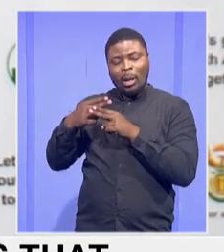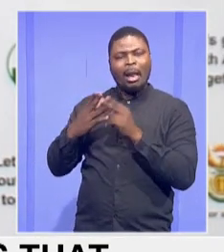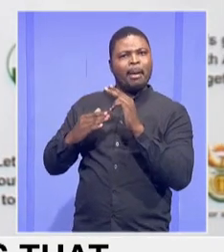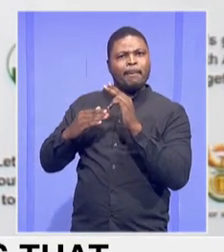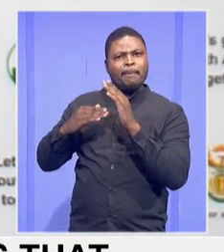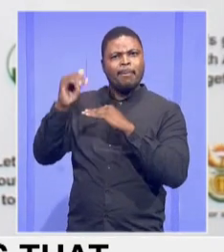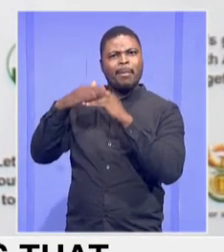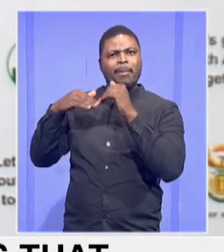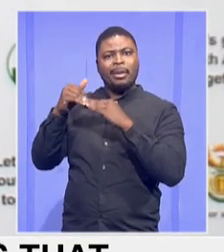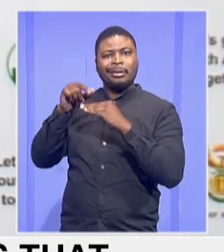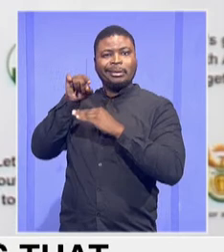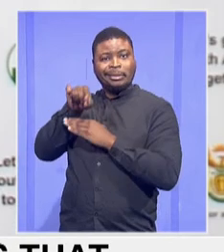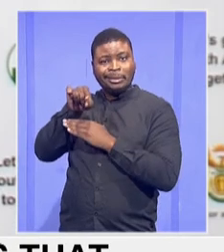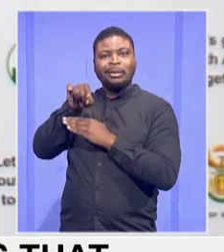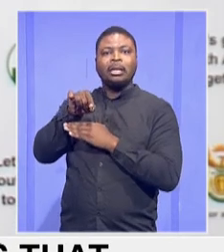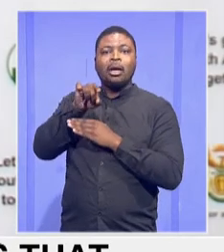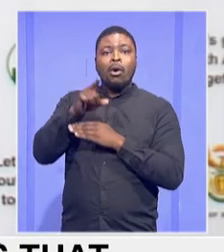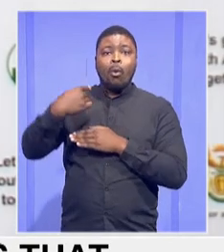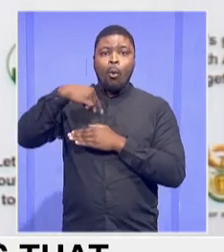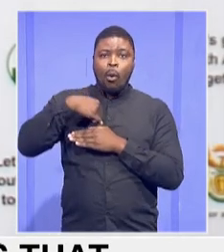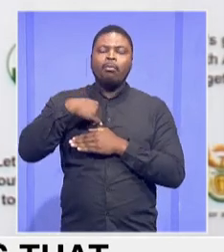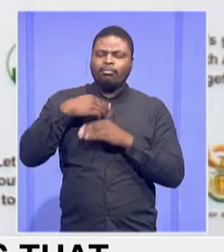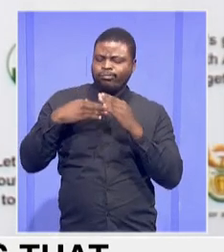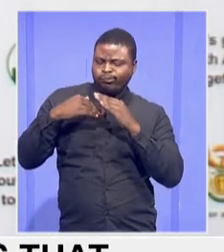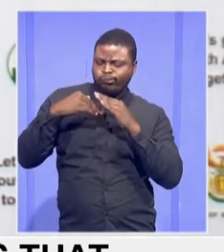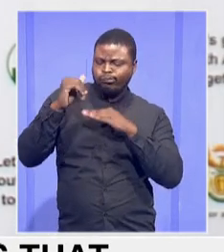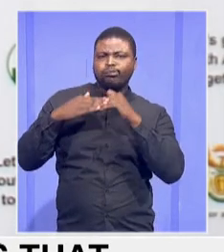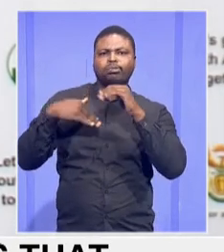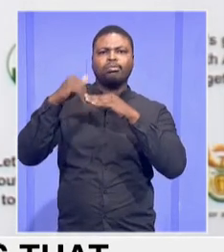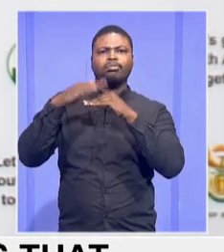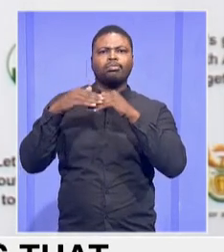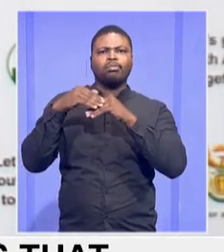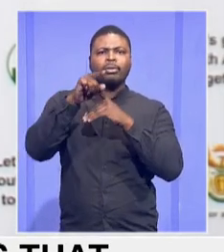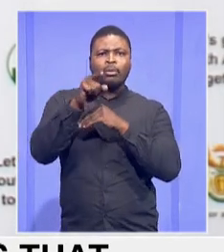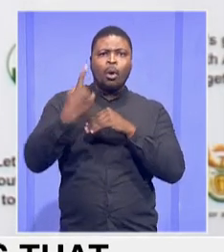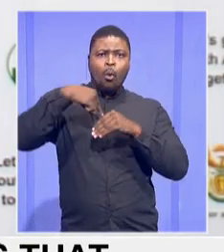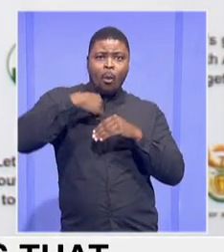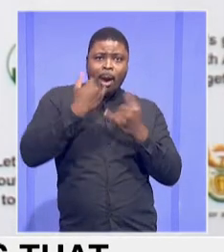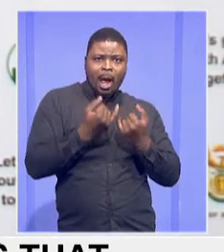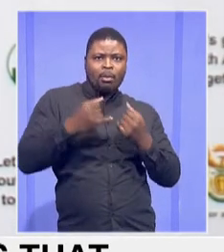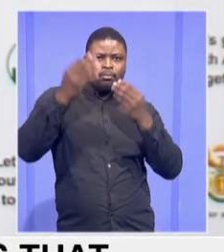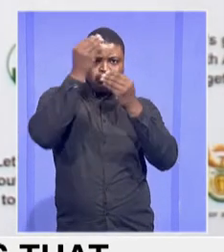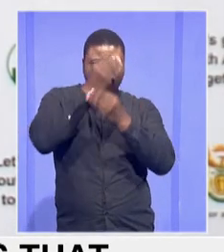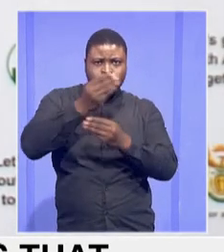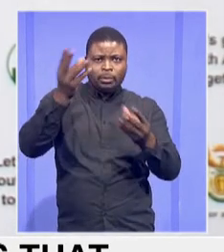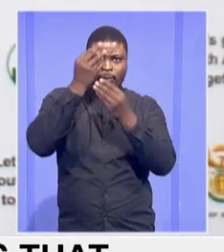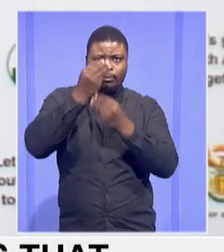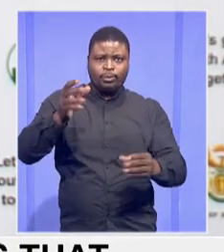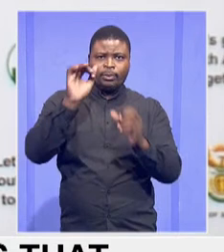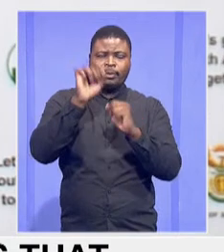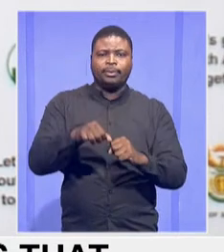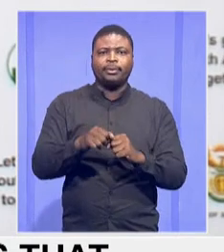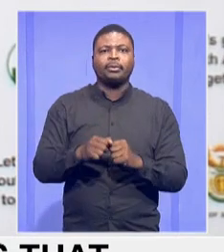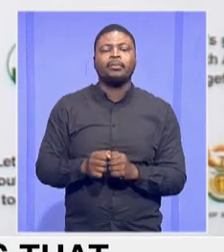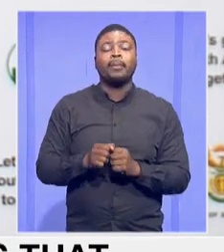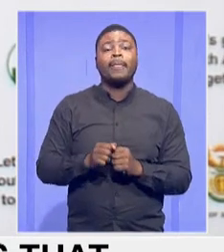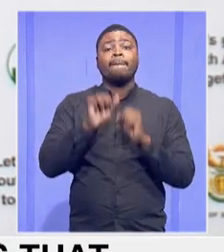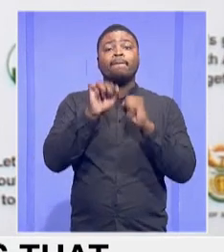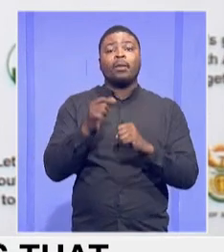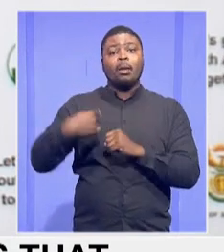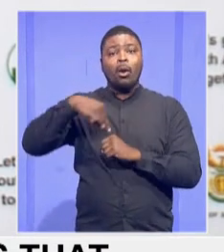we built, as we share with you. And we've provided this